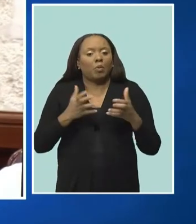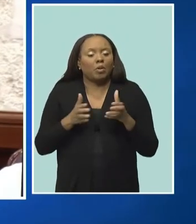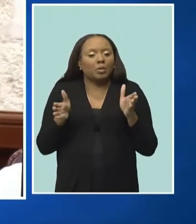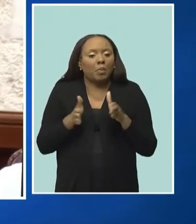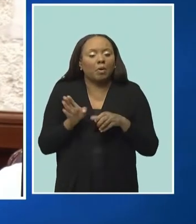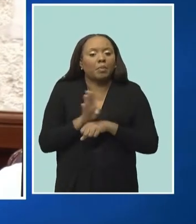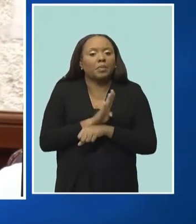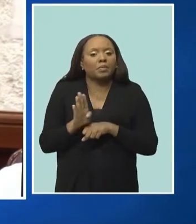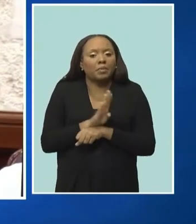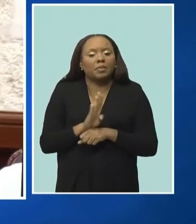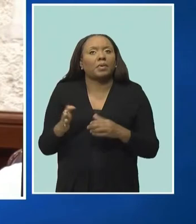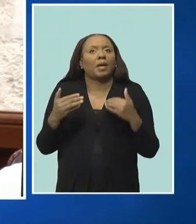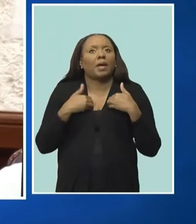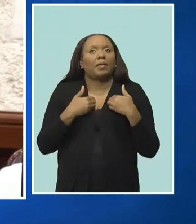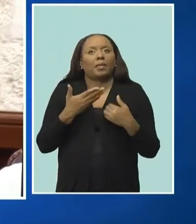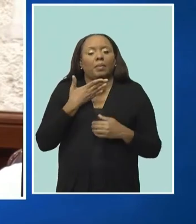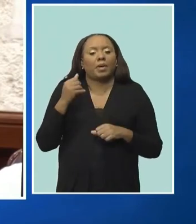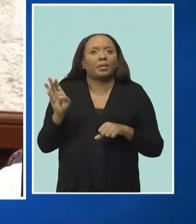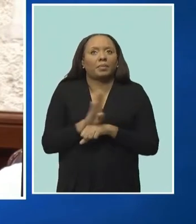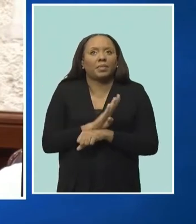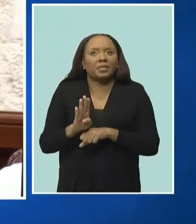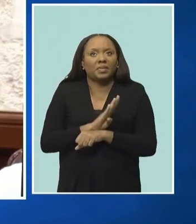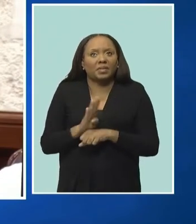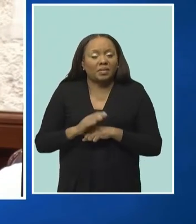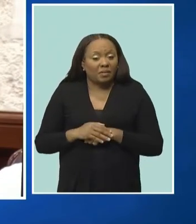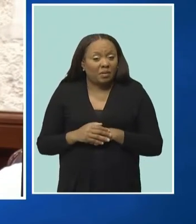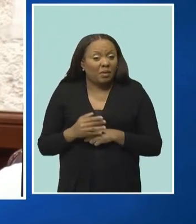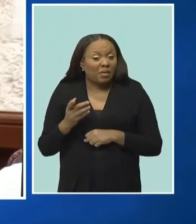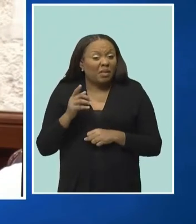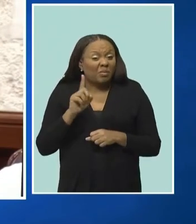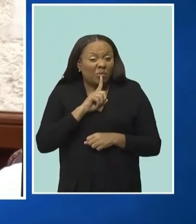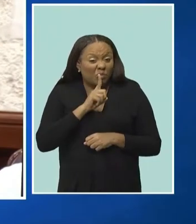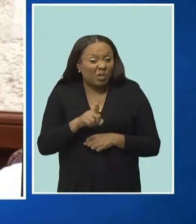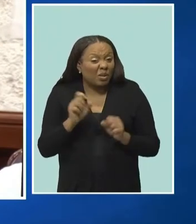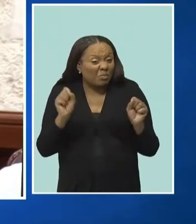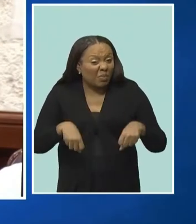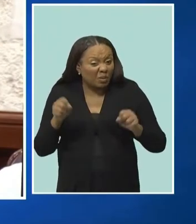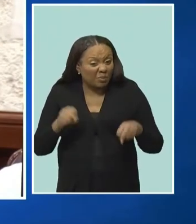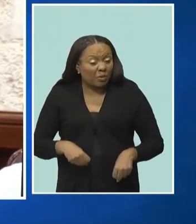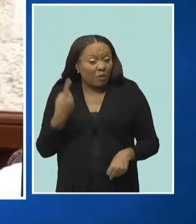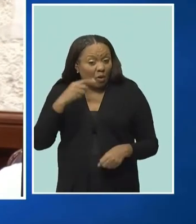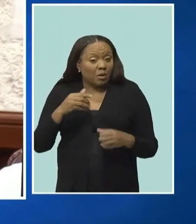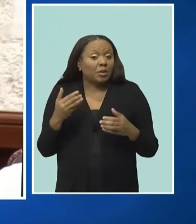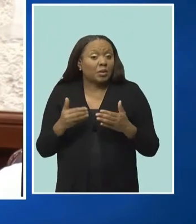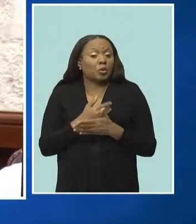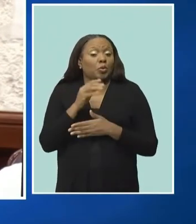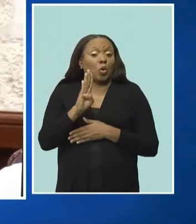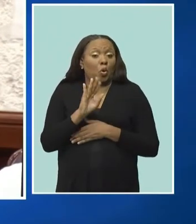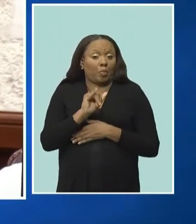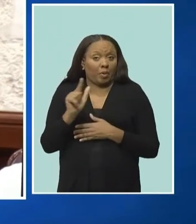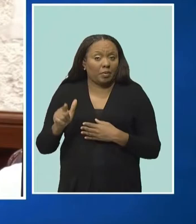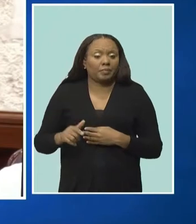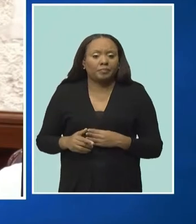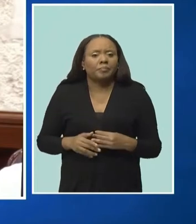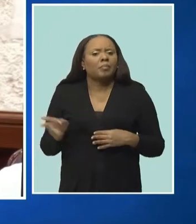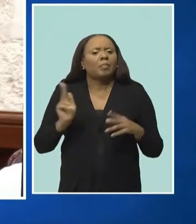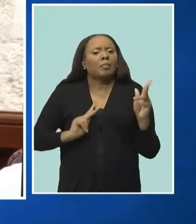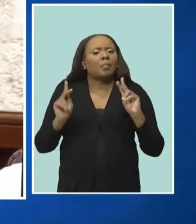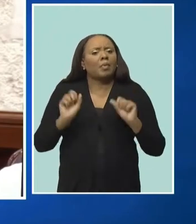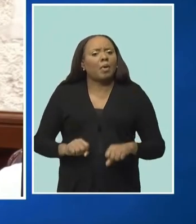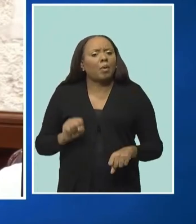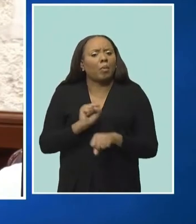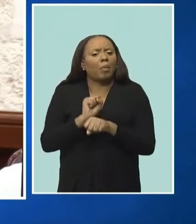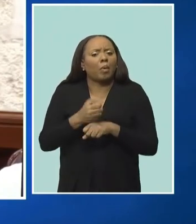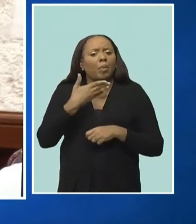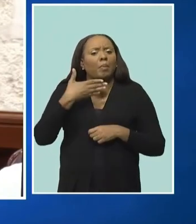It don't seem like that's what we're doing with this little amendment, but that's what we potentially can do. To cause people to increase their productivity at work,